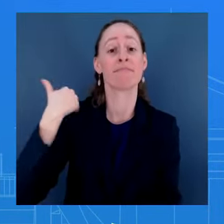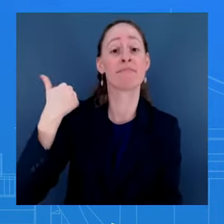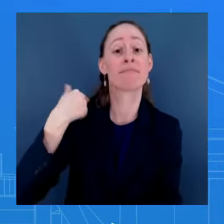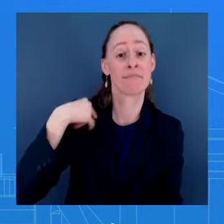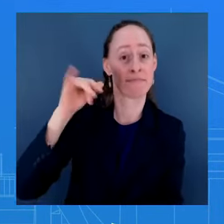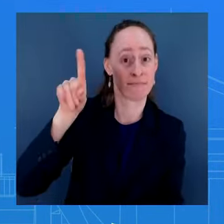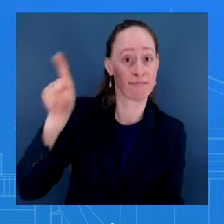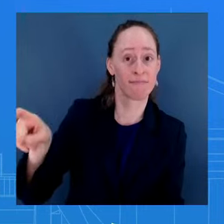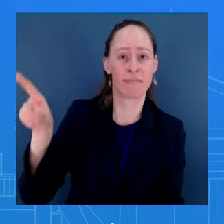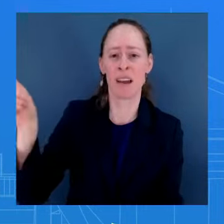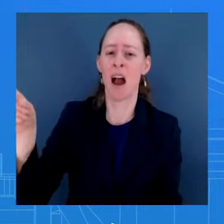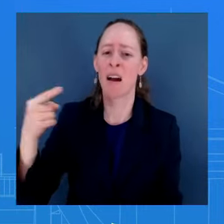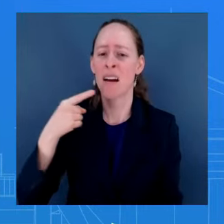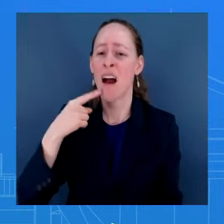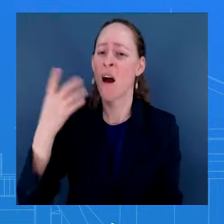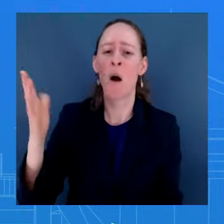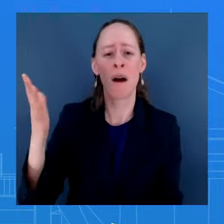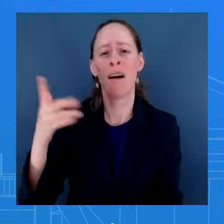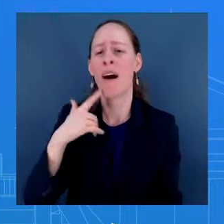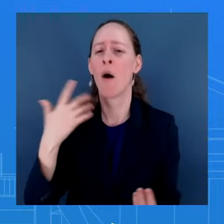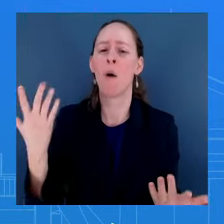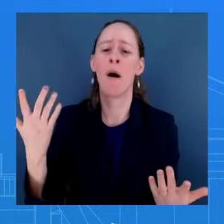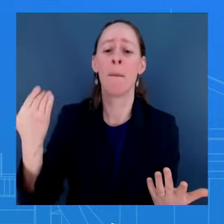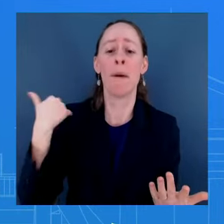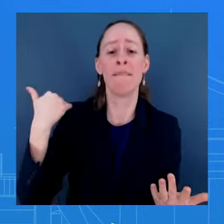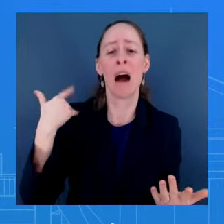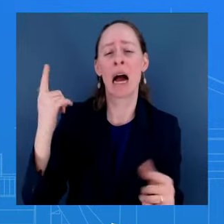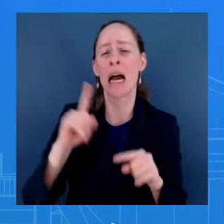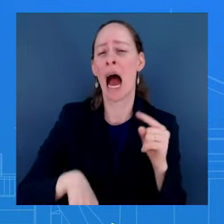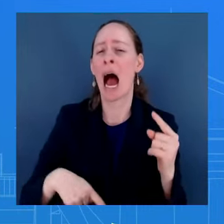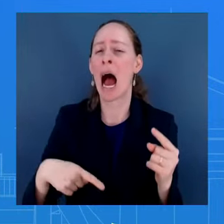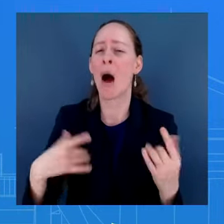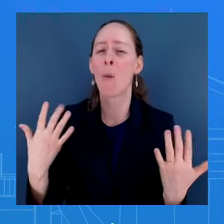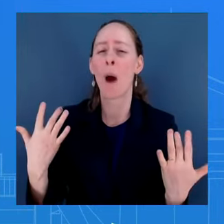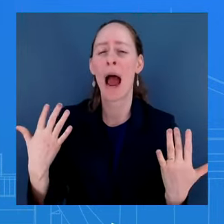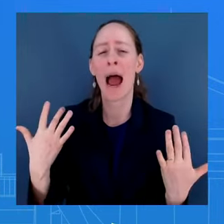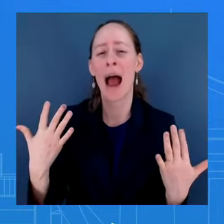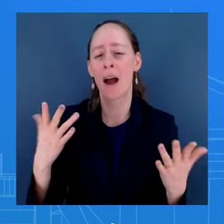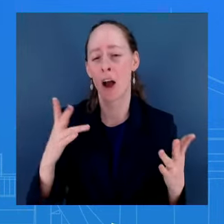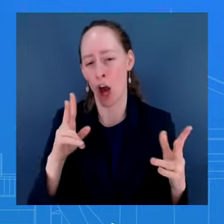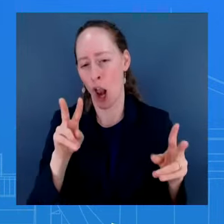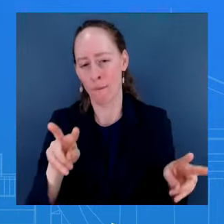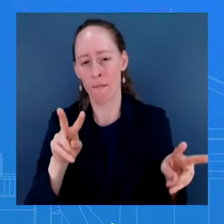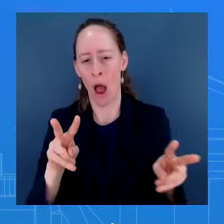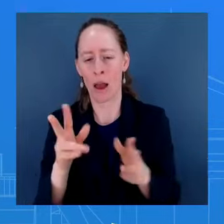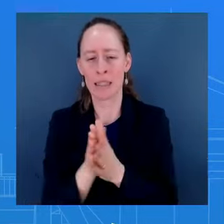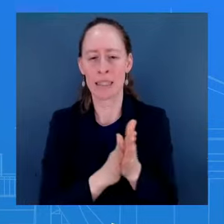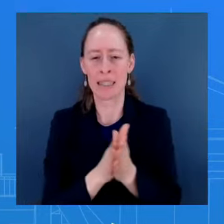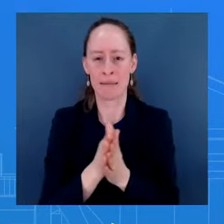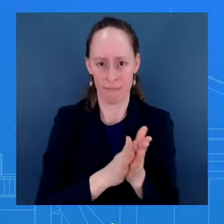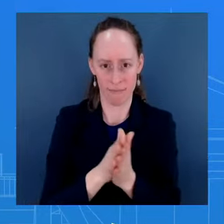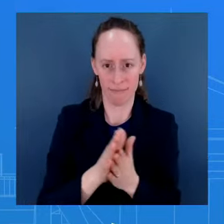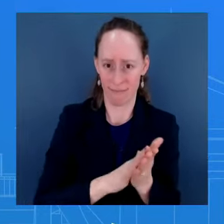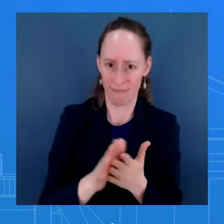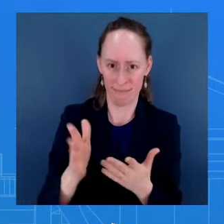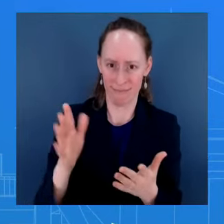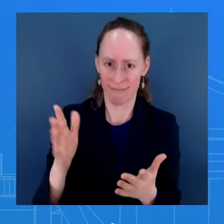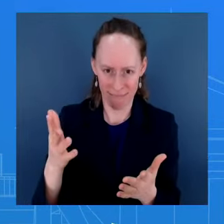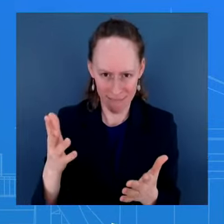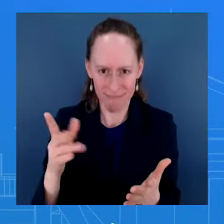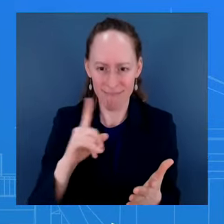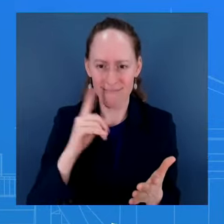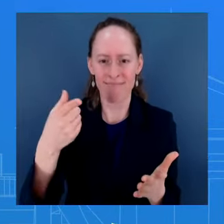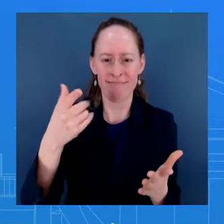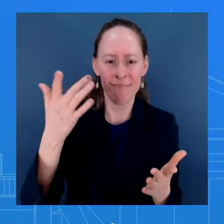now? I'm going to sound like a broken record. You should reach out to the campaign. Why is this a campaign thing? Because it's an election. It's a debate for the